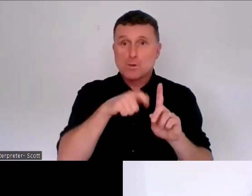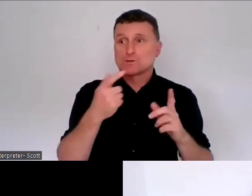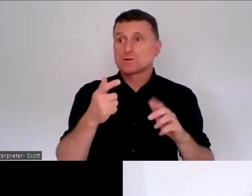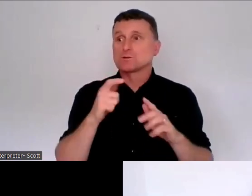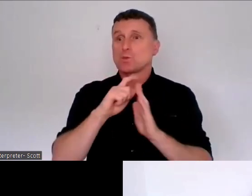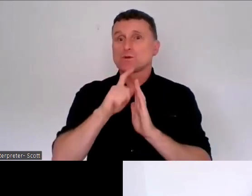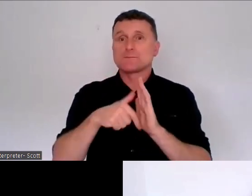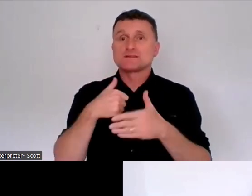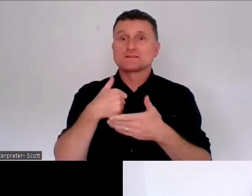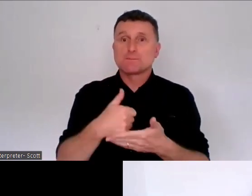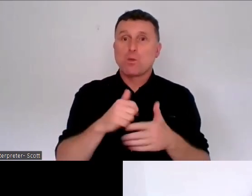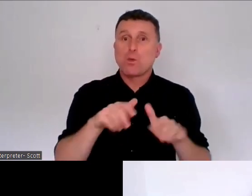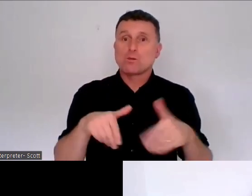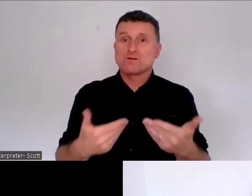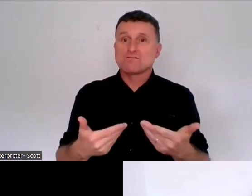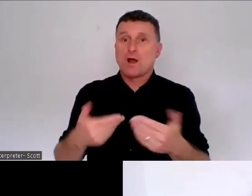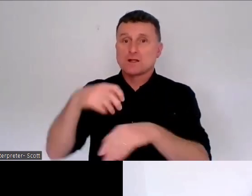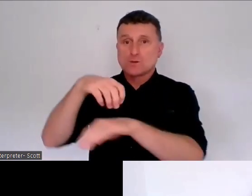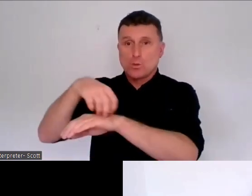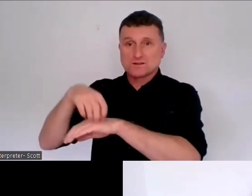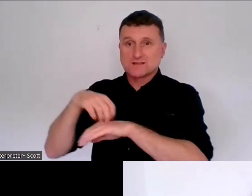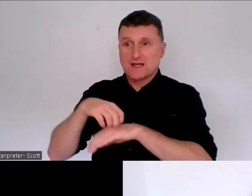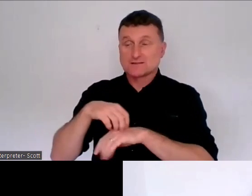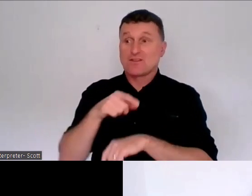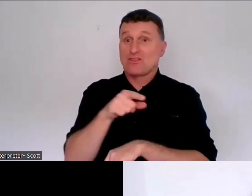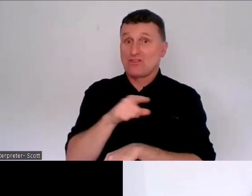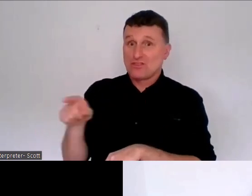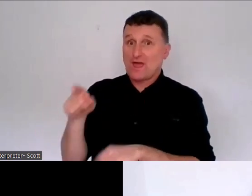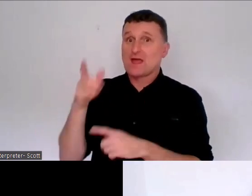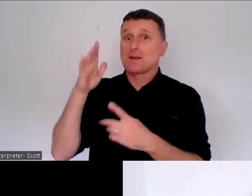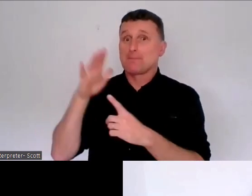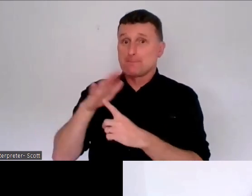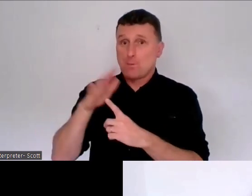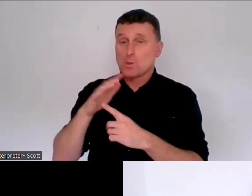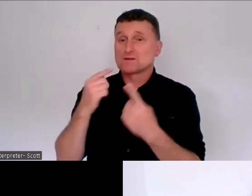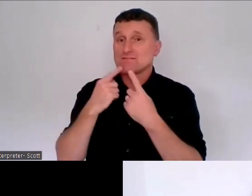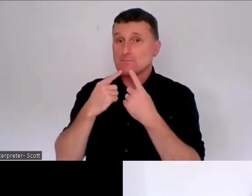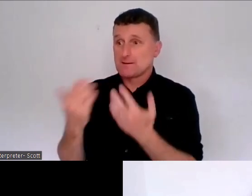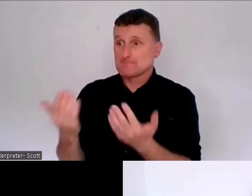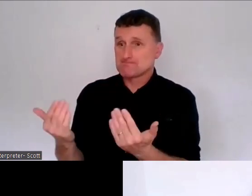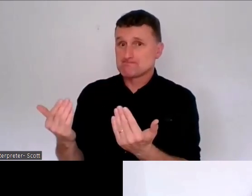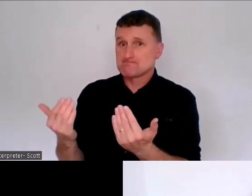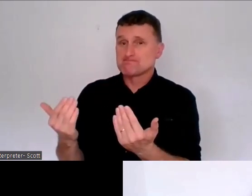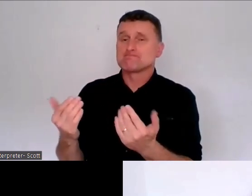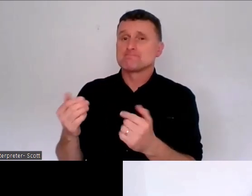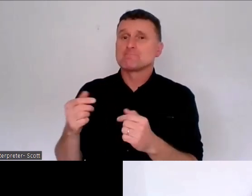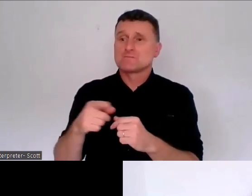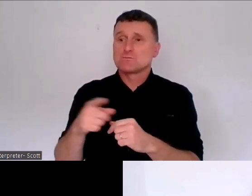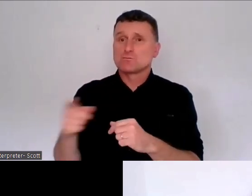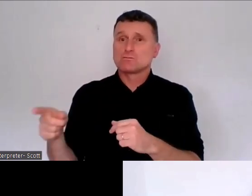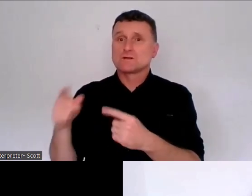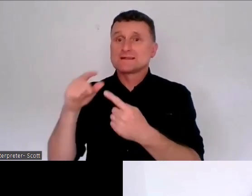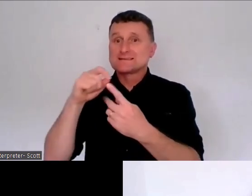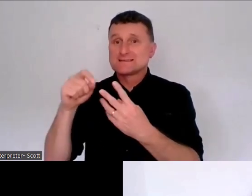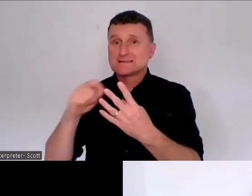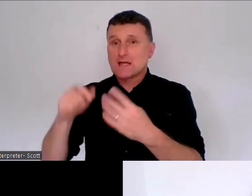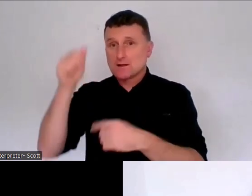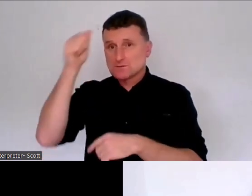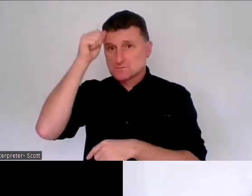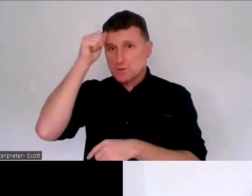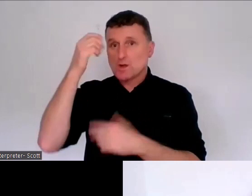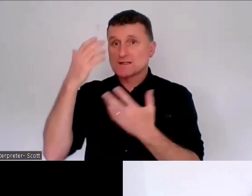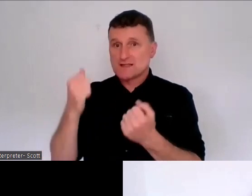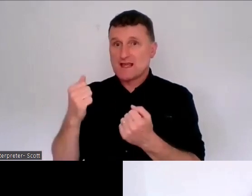have a really important voice and have some really detailed knowledge of how